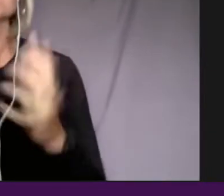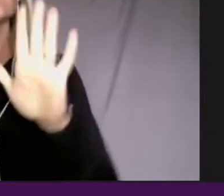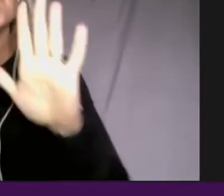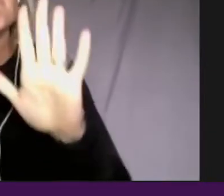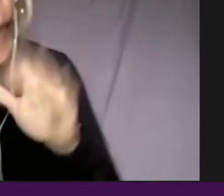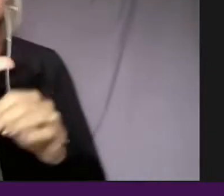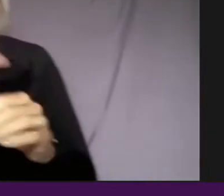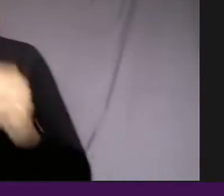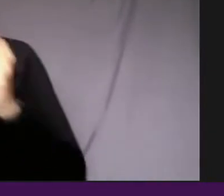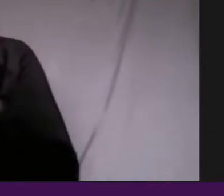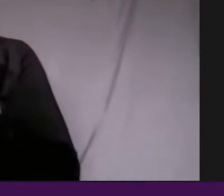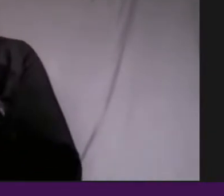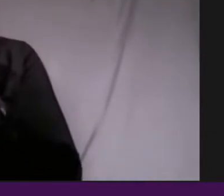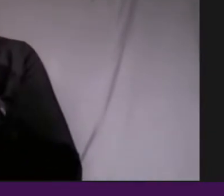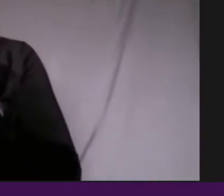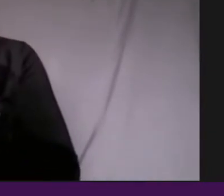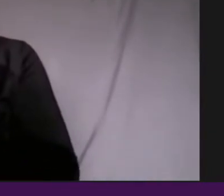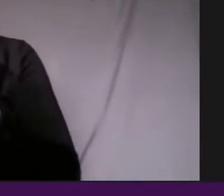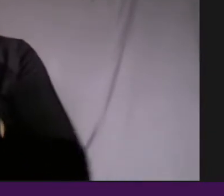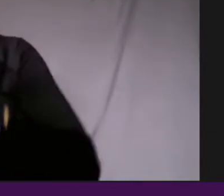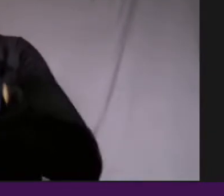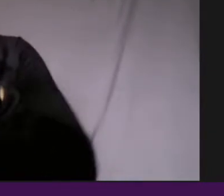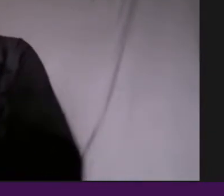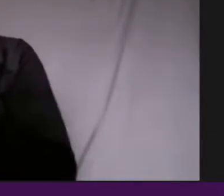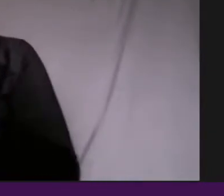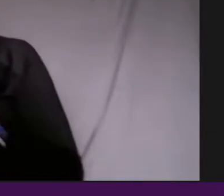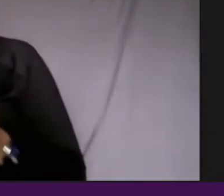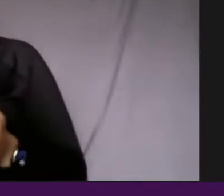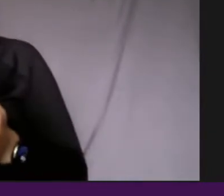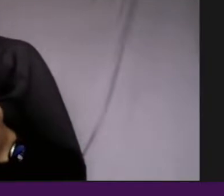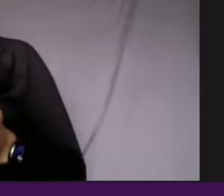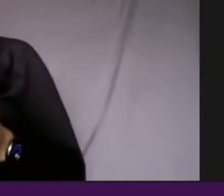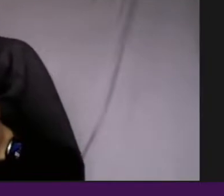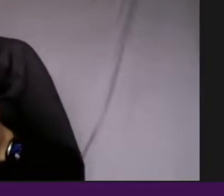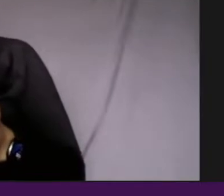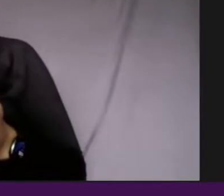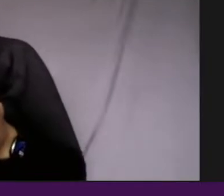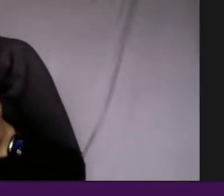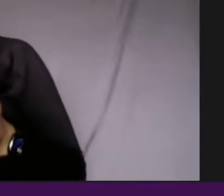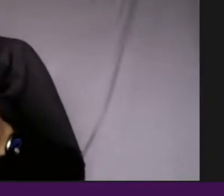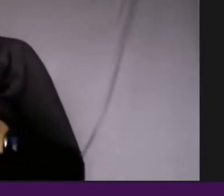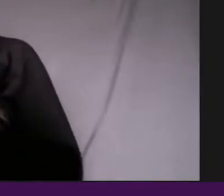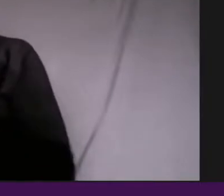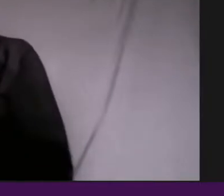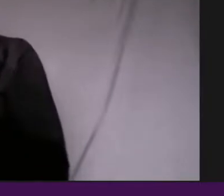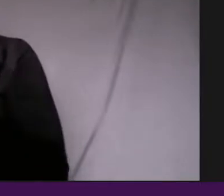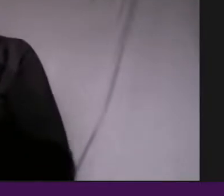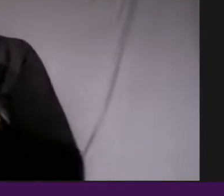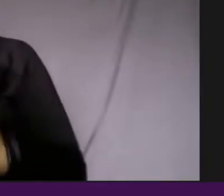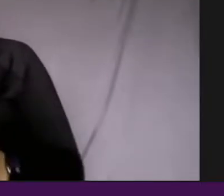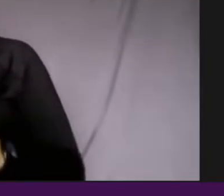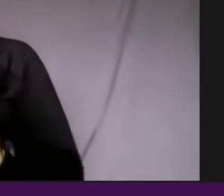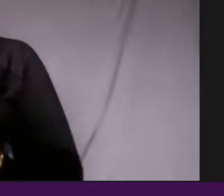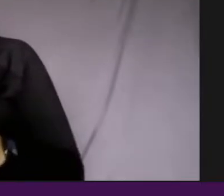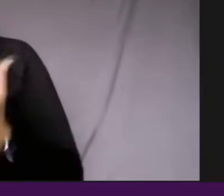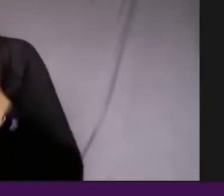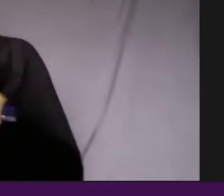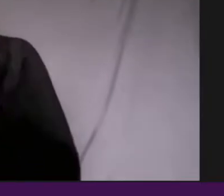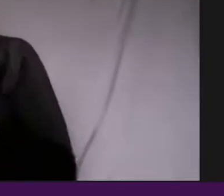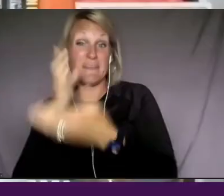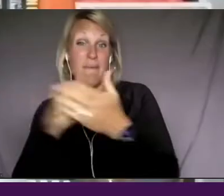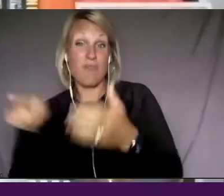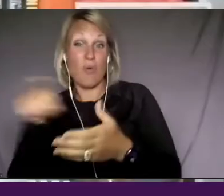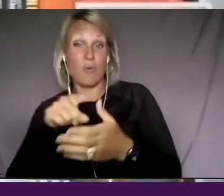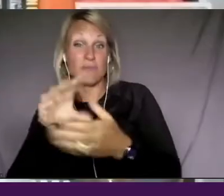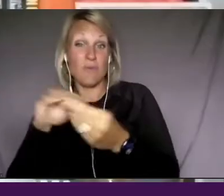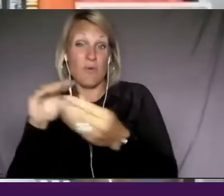with the BIPOC makers who are, who are developing, possibly developing some of those stories? So for me, um,